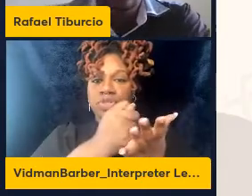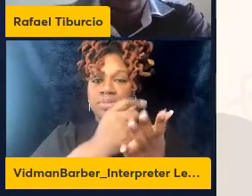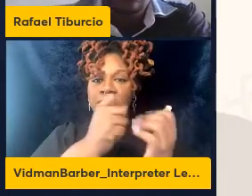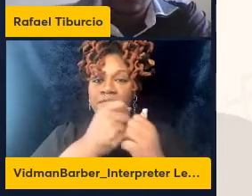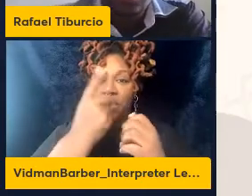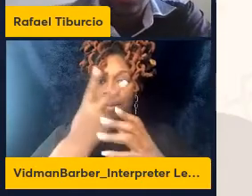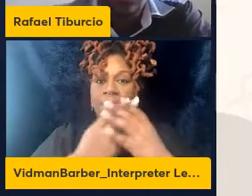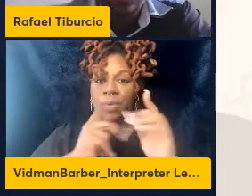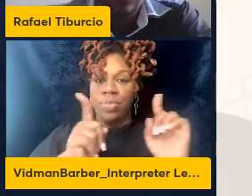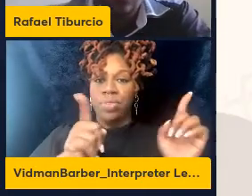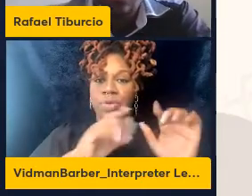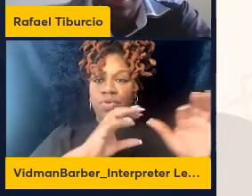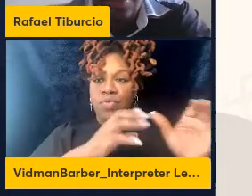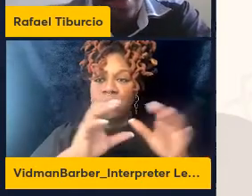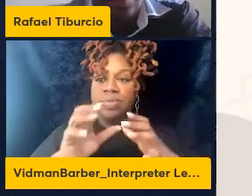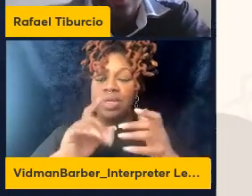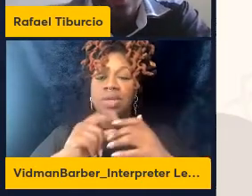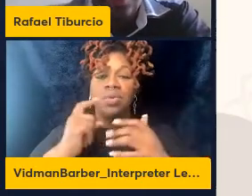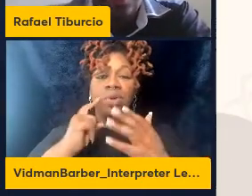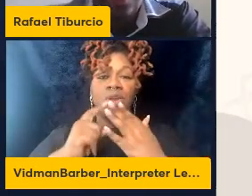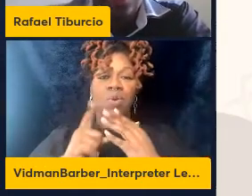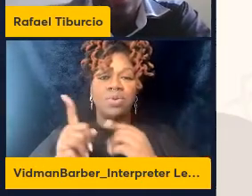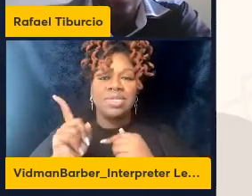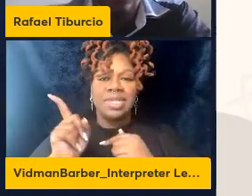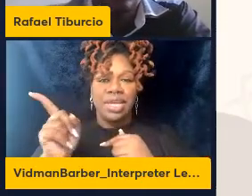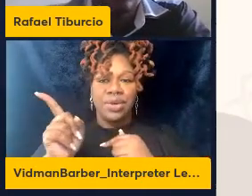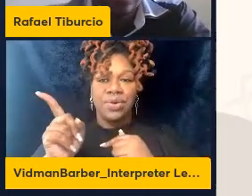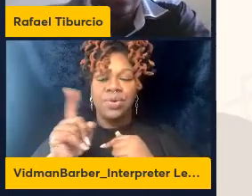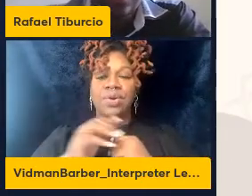what we can see from here is that